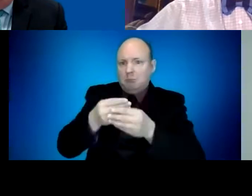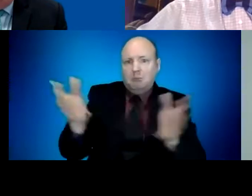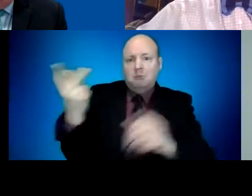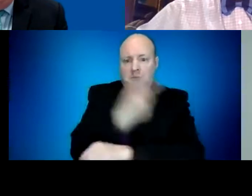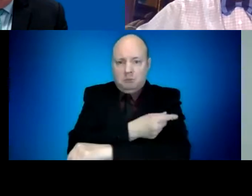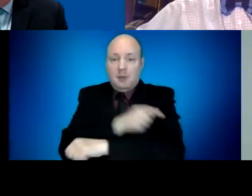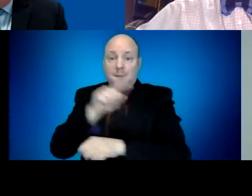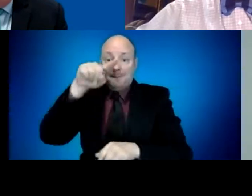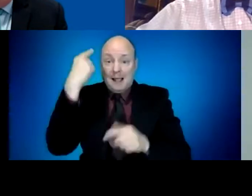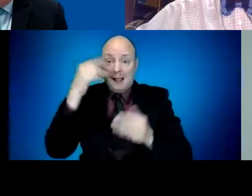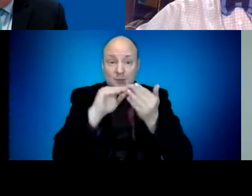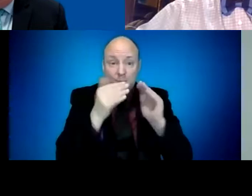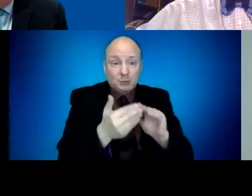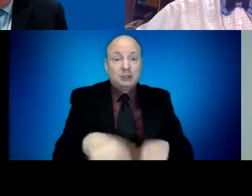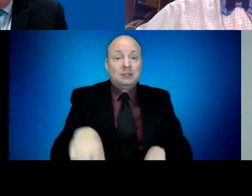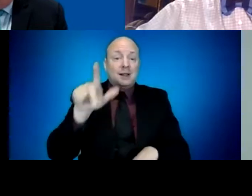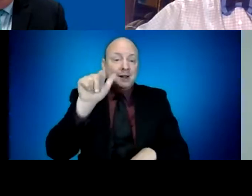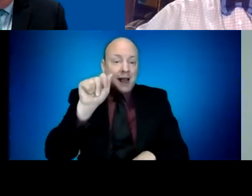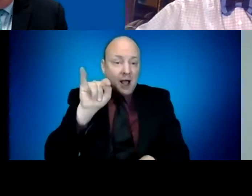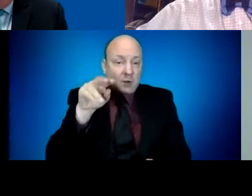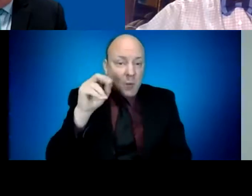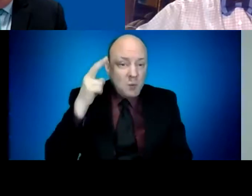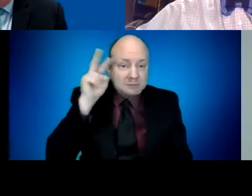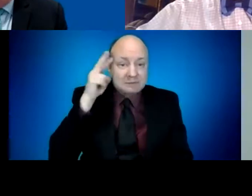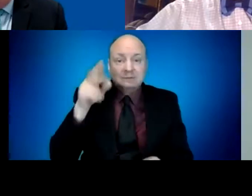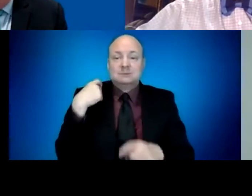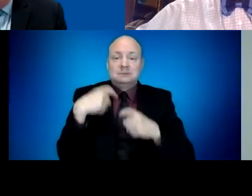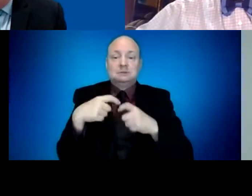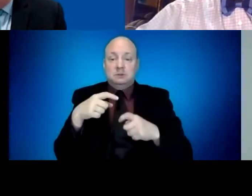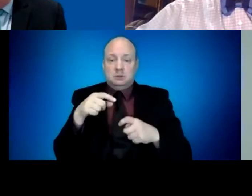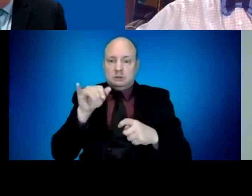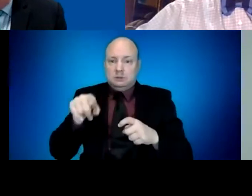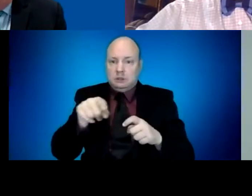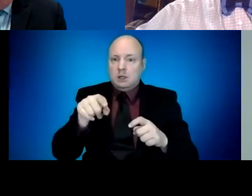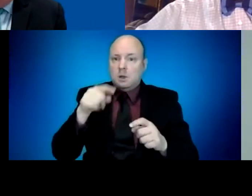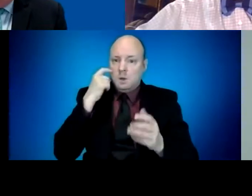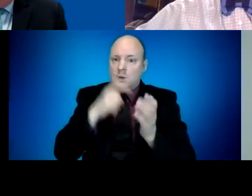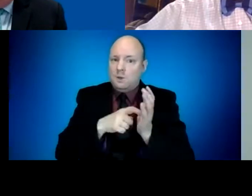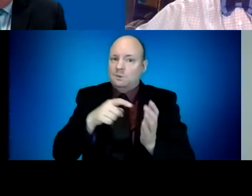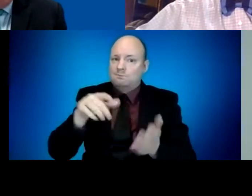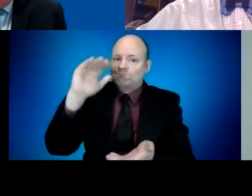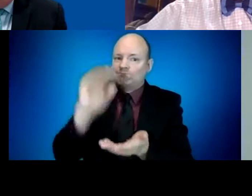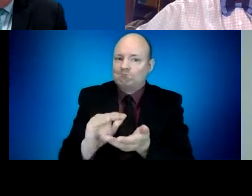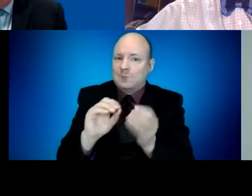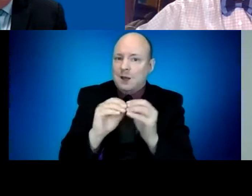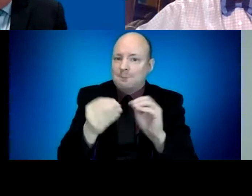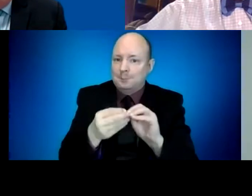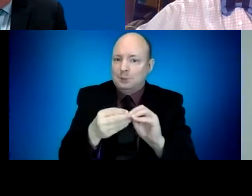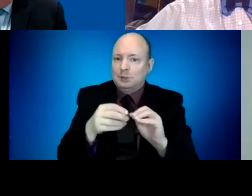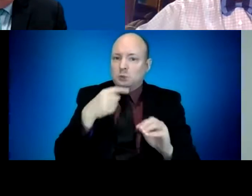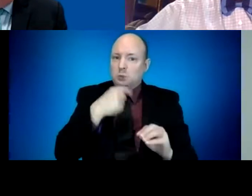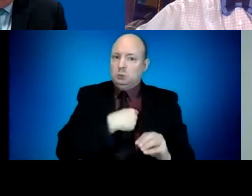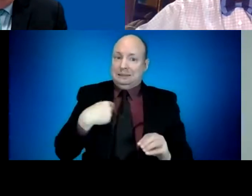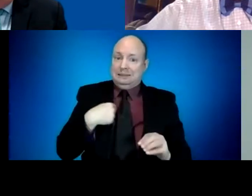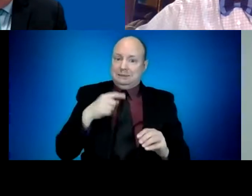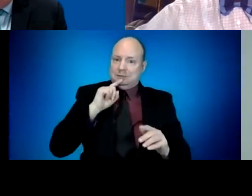Latina population. Big part of the reason for that is we're focusing so heavily right now on vaccinating Oregonians 65 and older. While